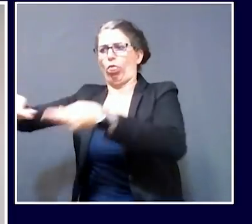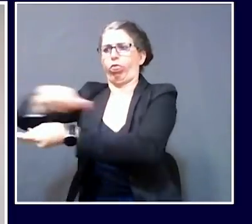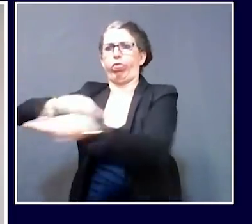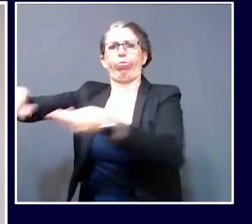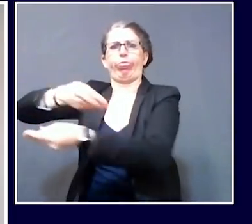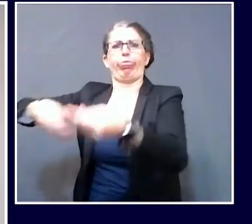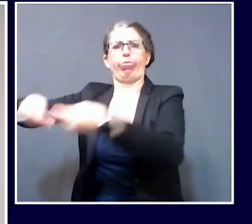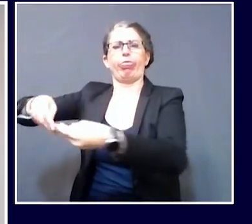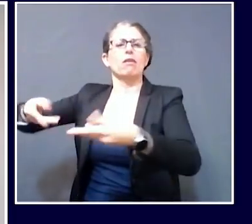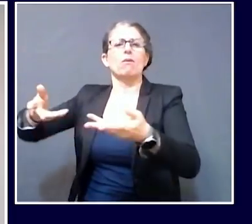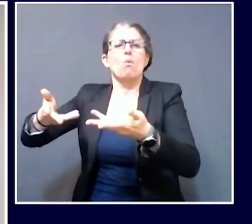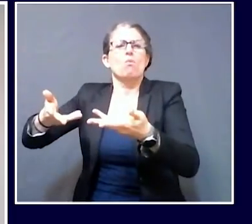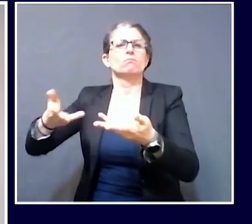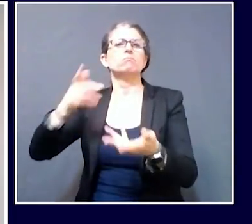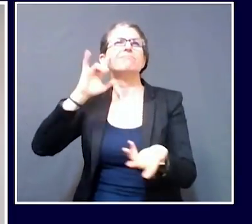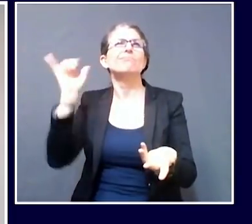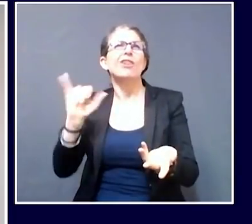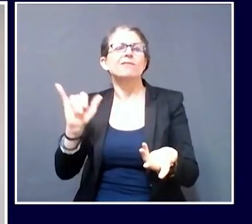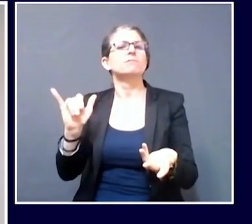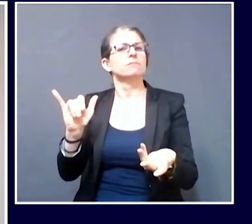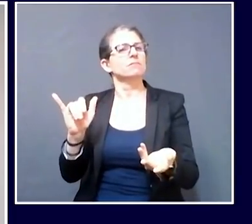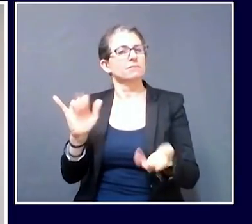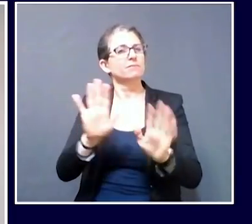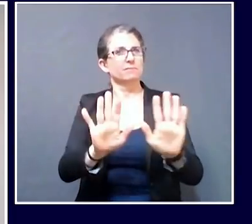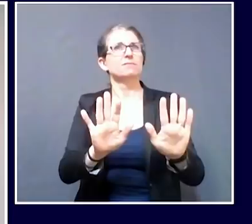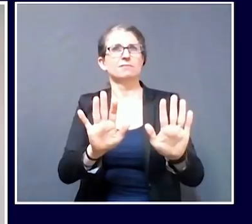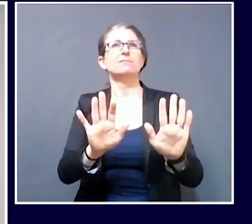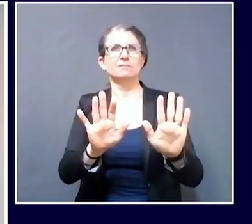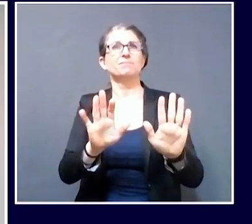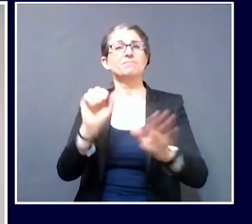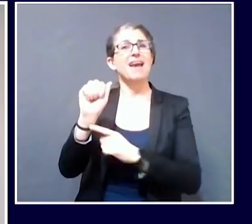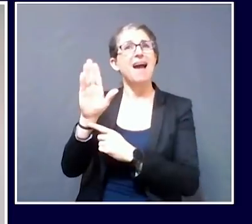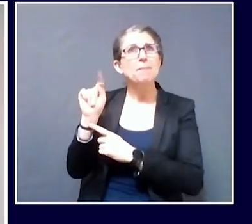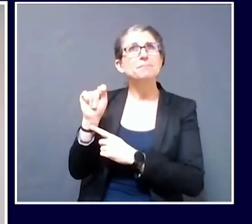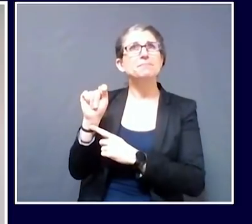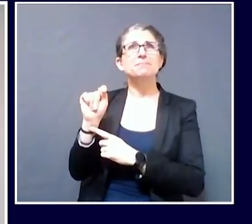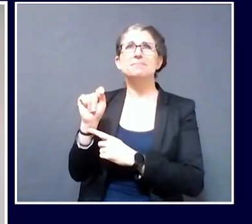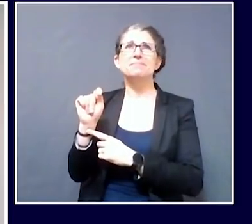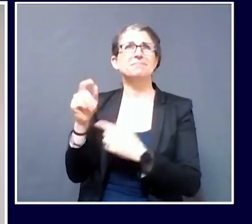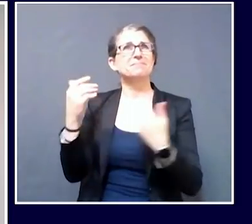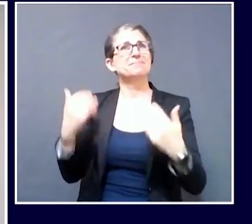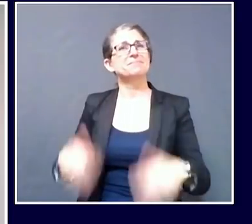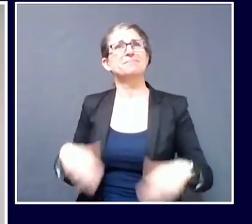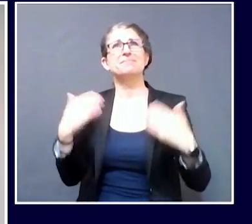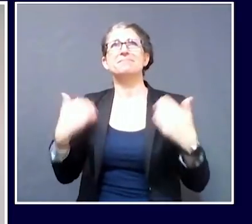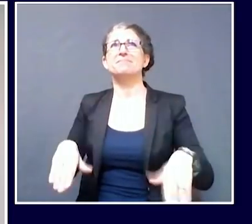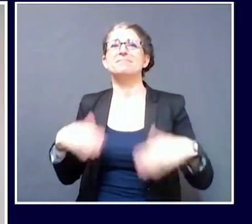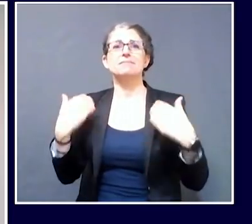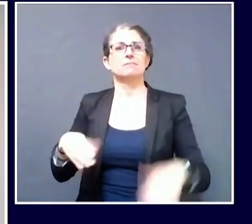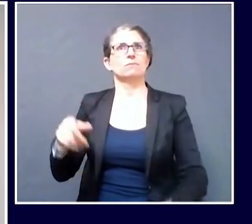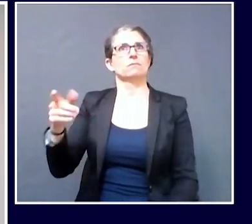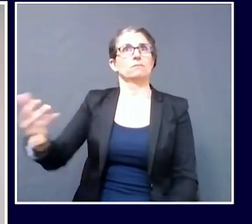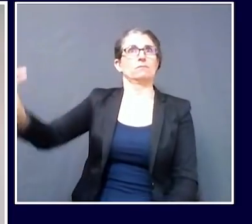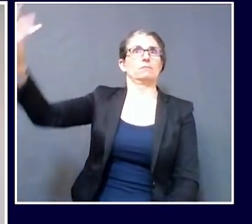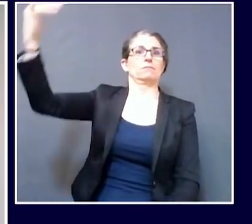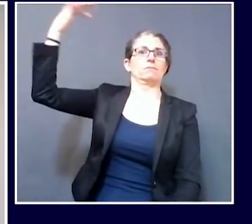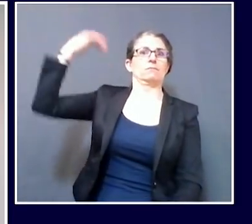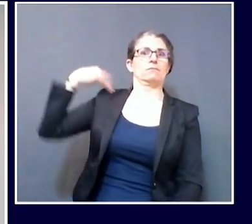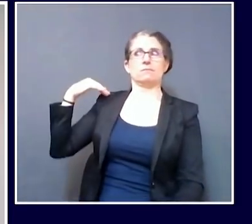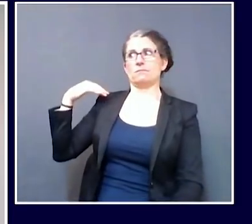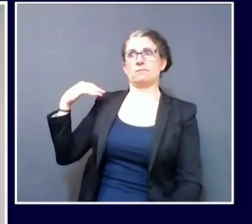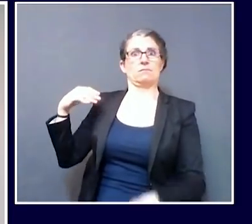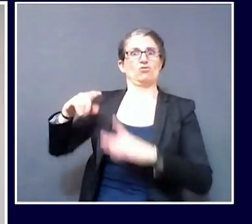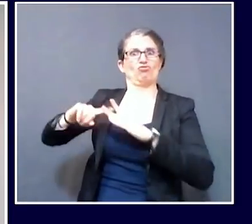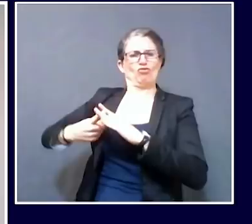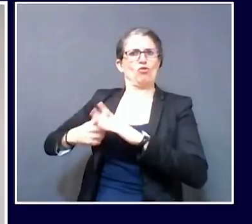the first, if not the first workplace in Maine, to institute weekly testing. And as a result of that, as